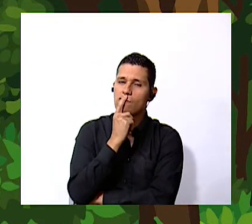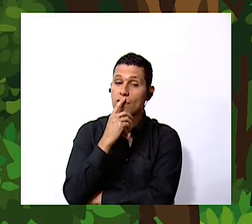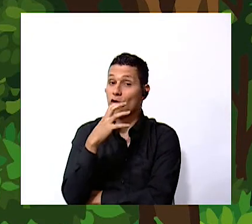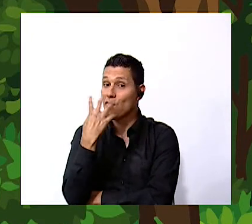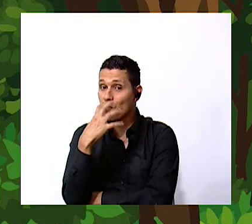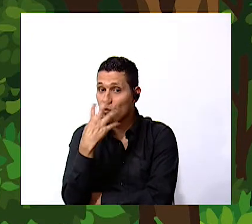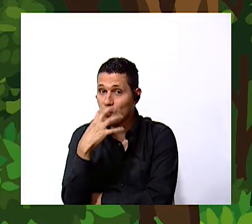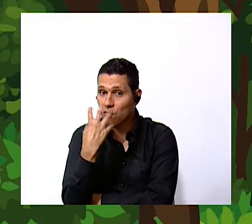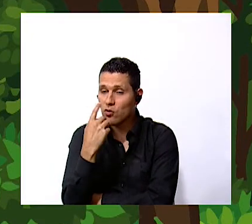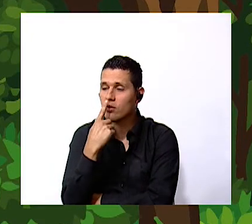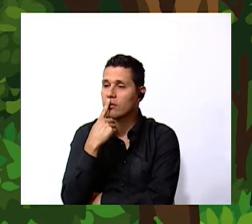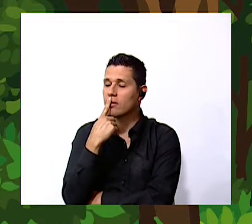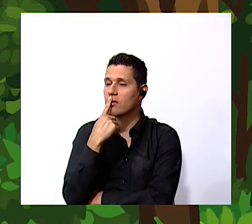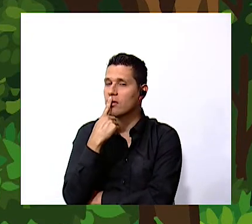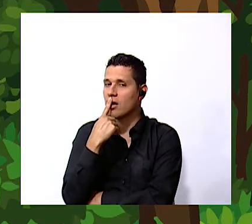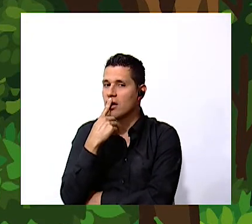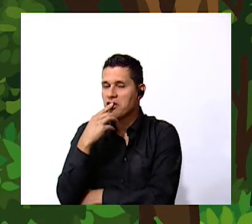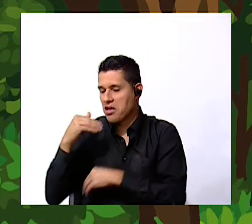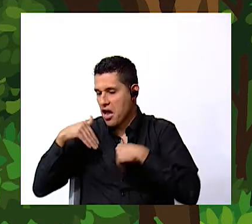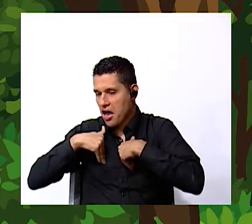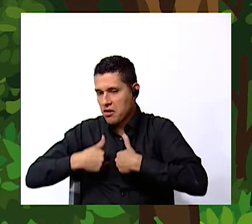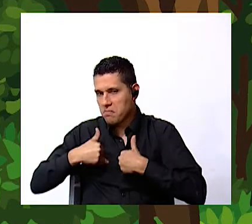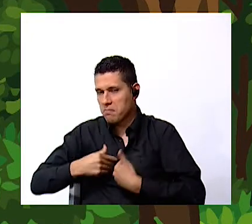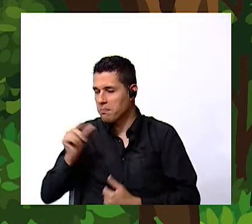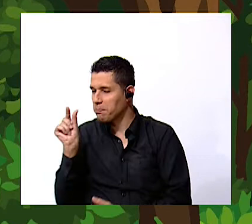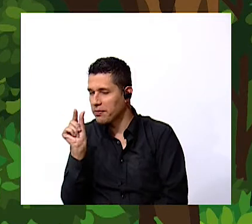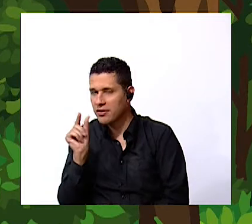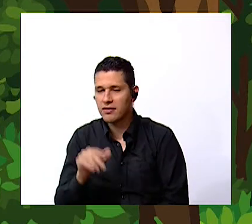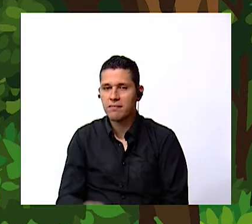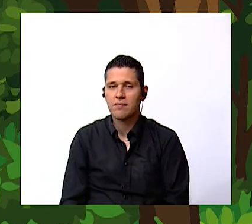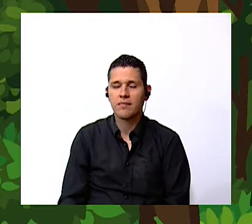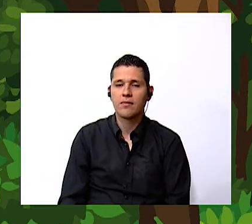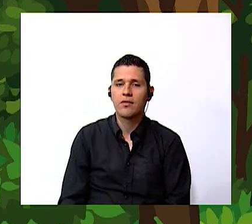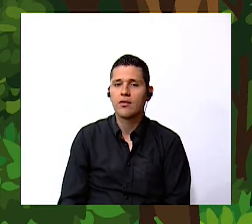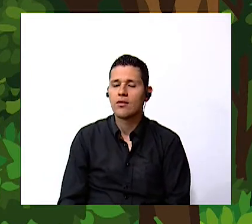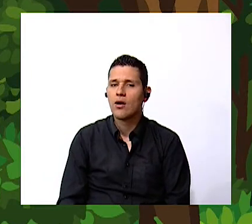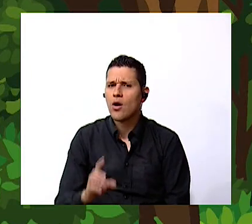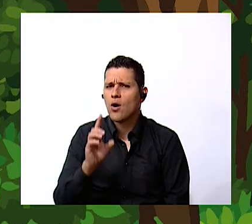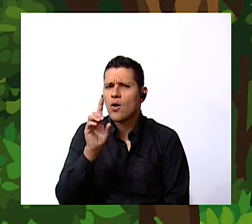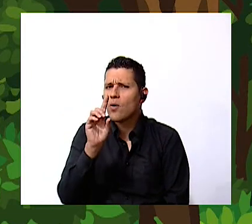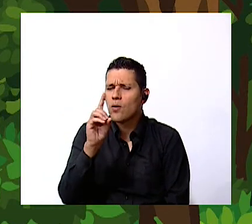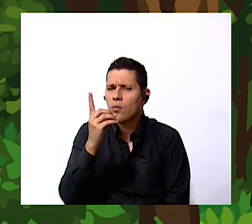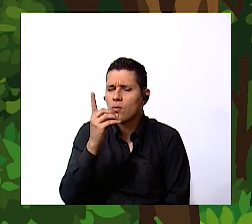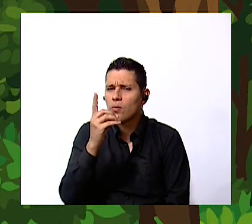and insects yes and where does the bird live